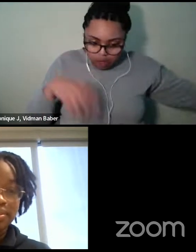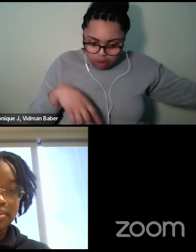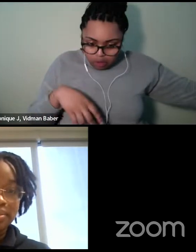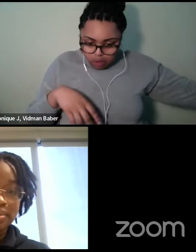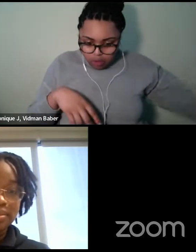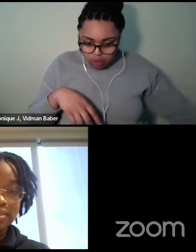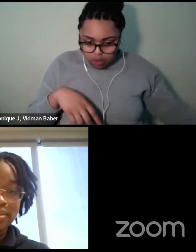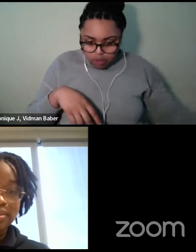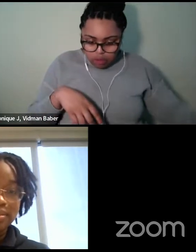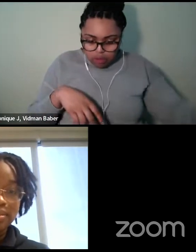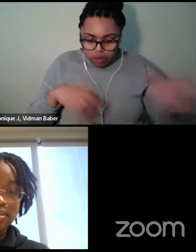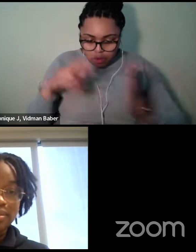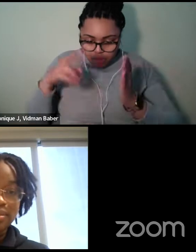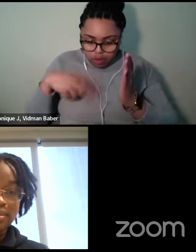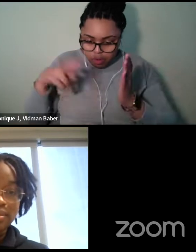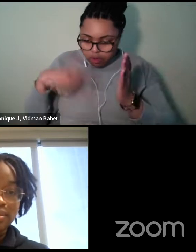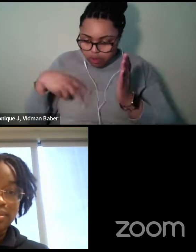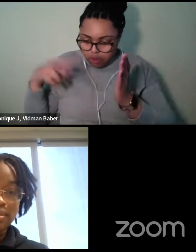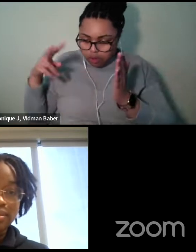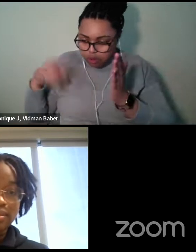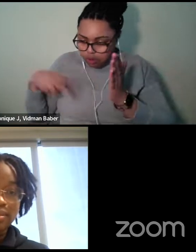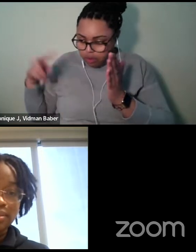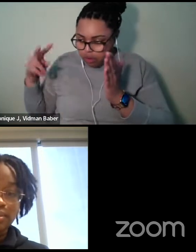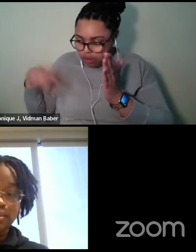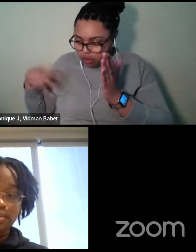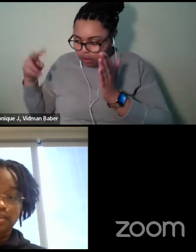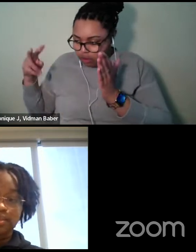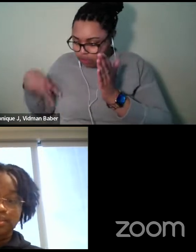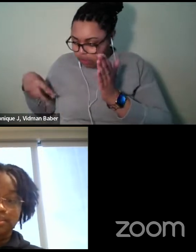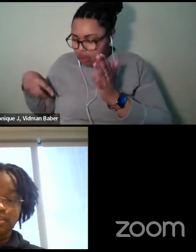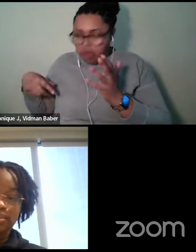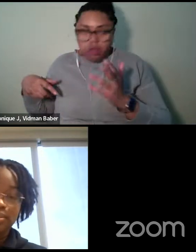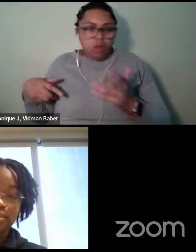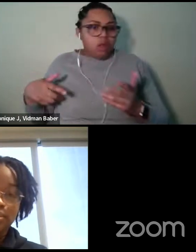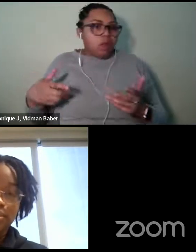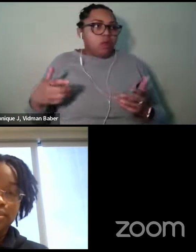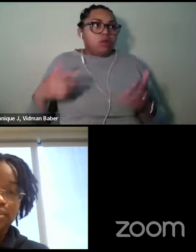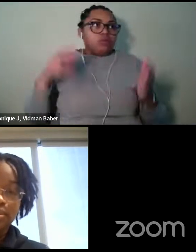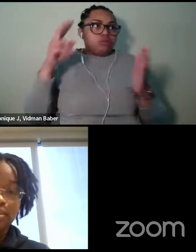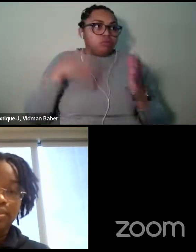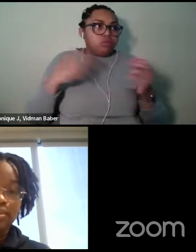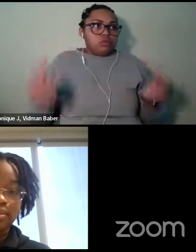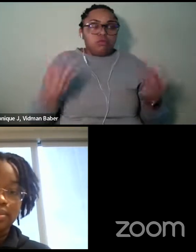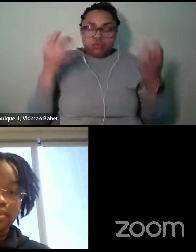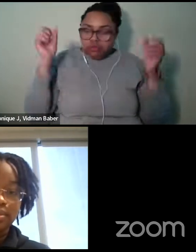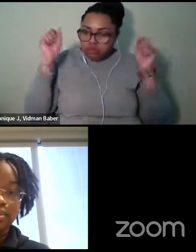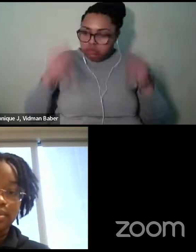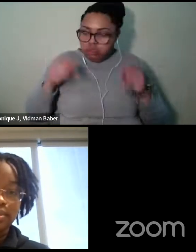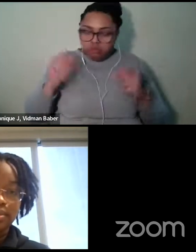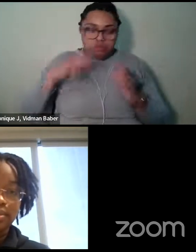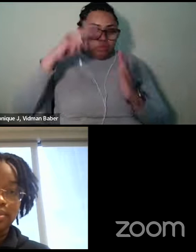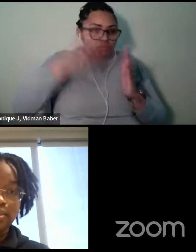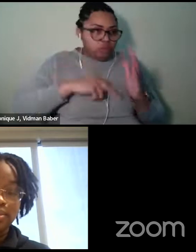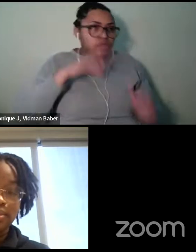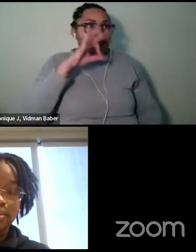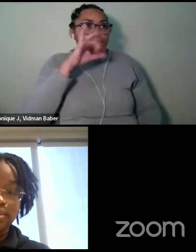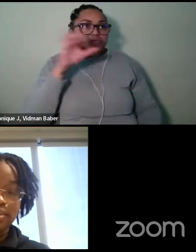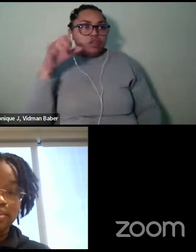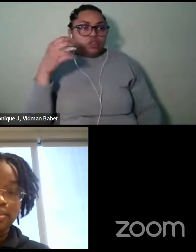as widely as you can, reading fiction, nonfiction, poetry,